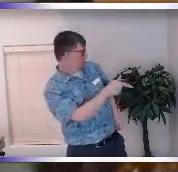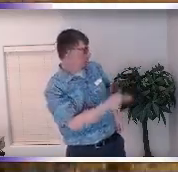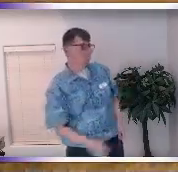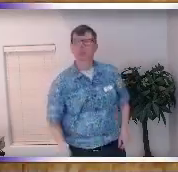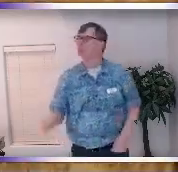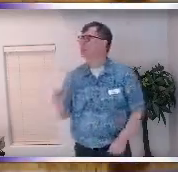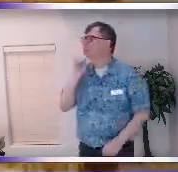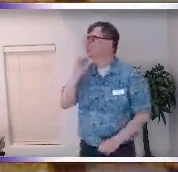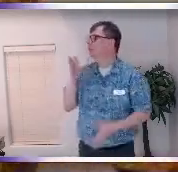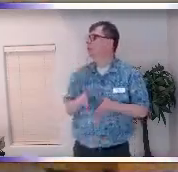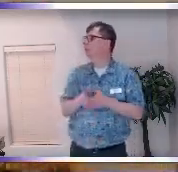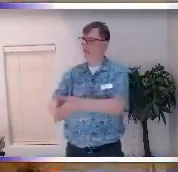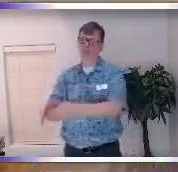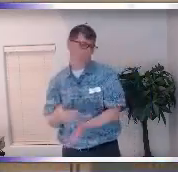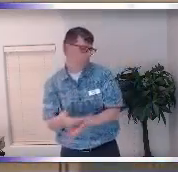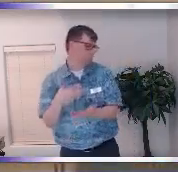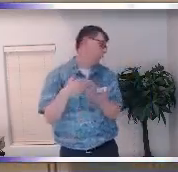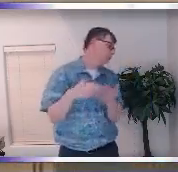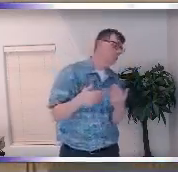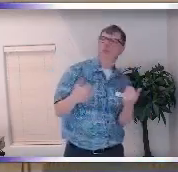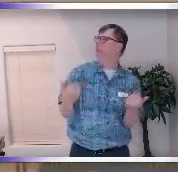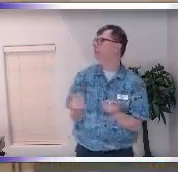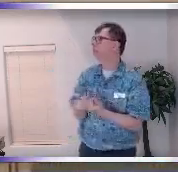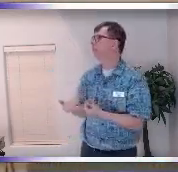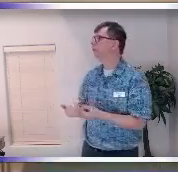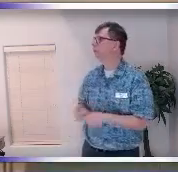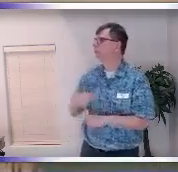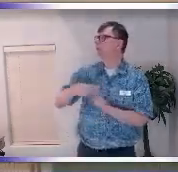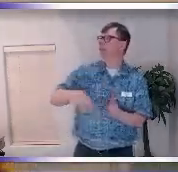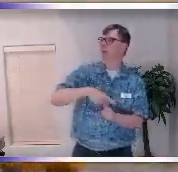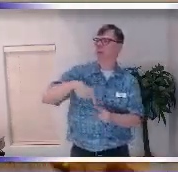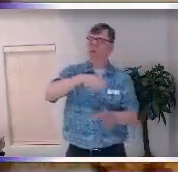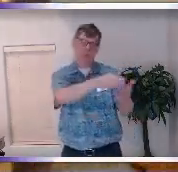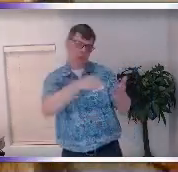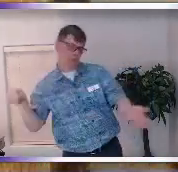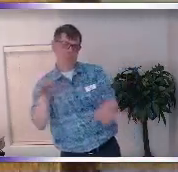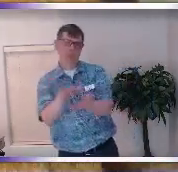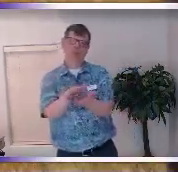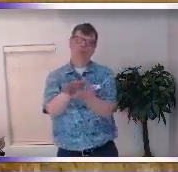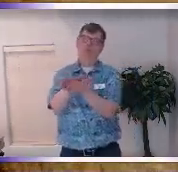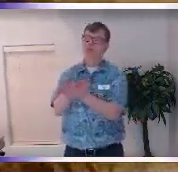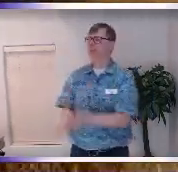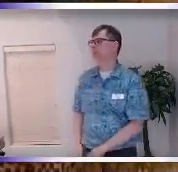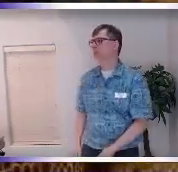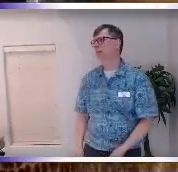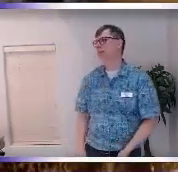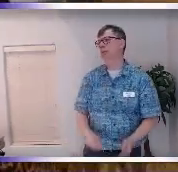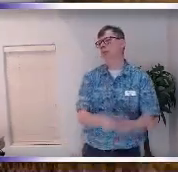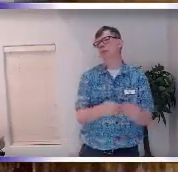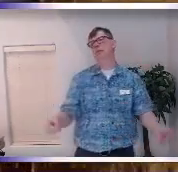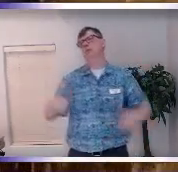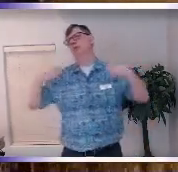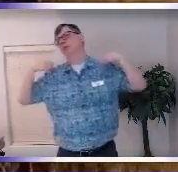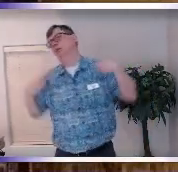life in the mundane going about our business and then we go to the center we take a class we have spiritual business and we start to take off those heavy